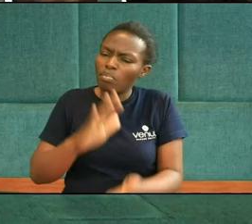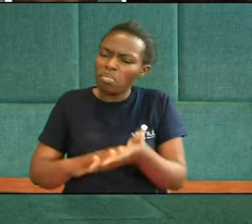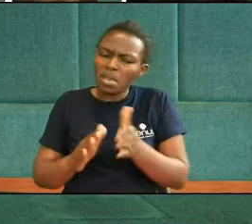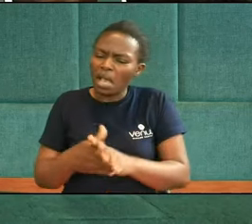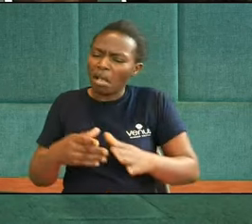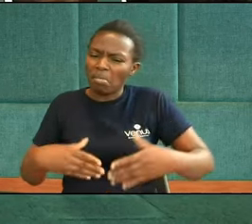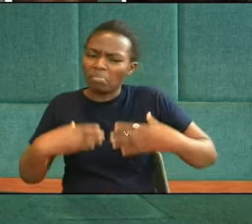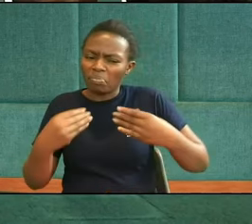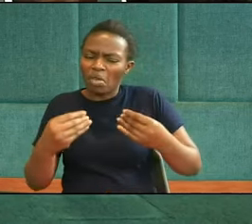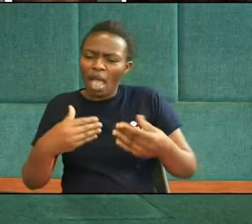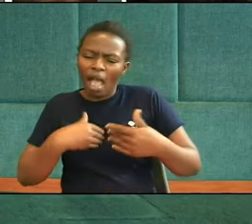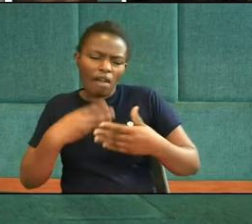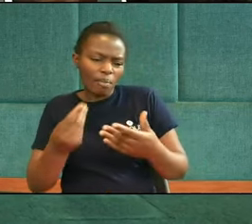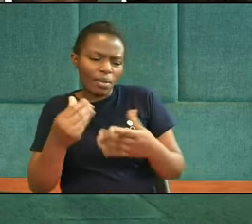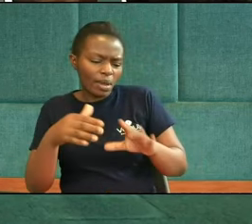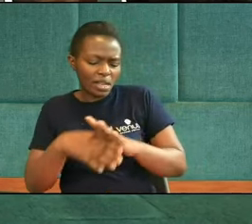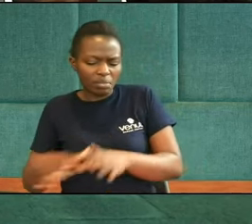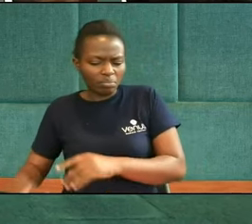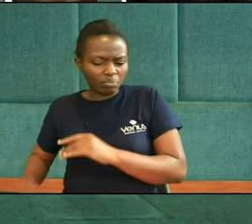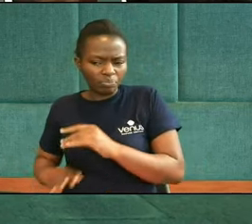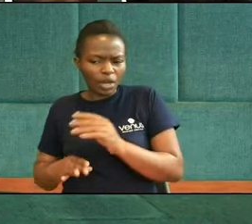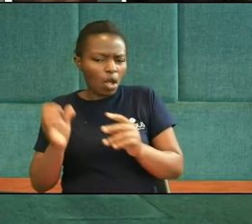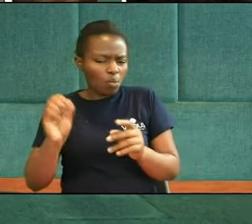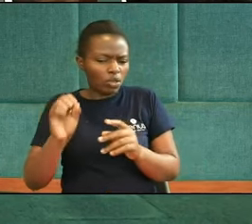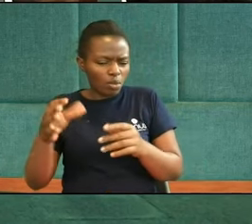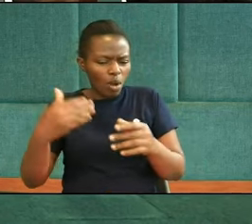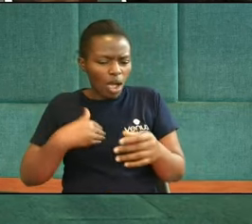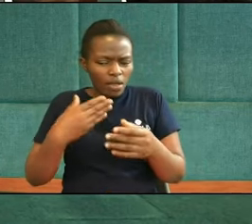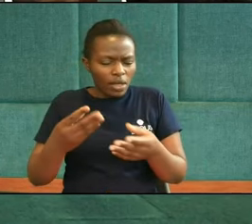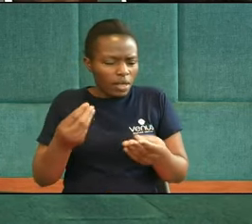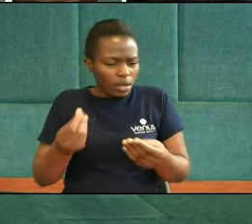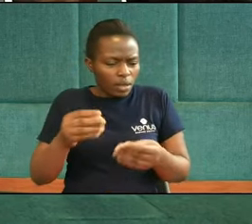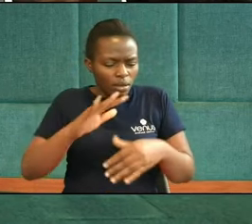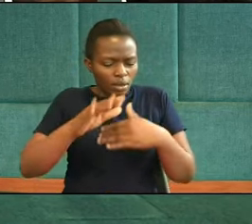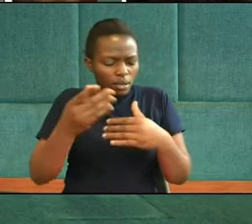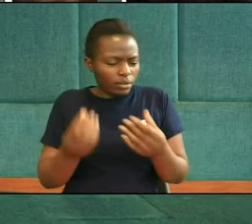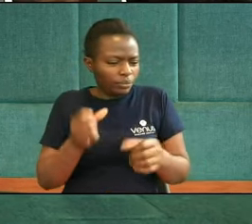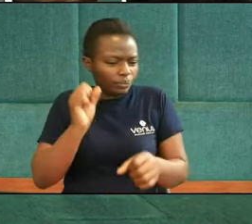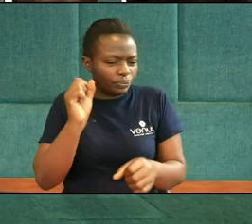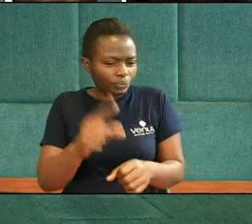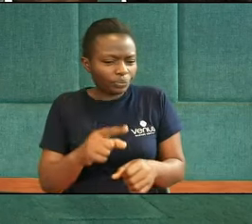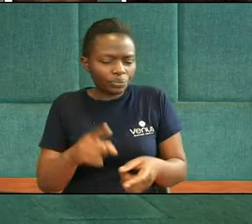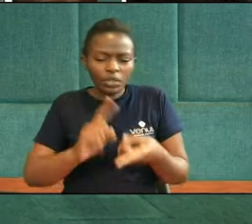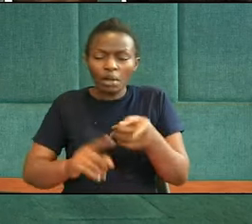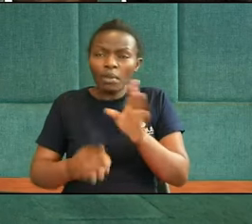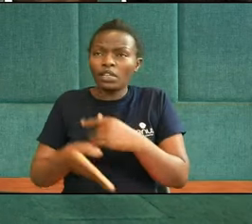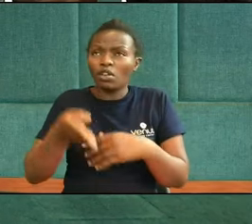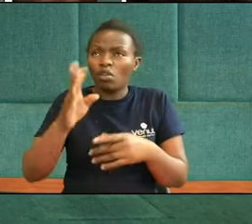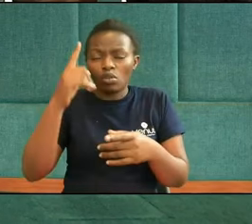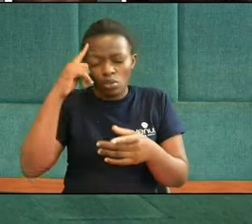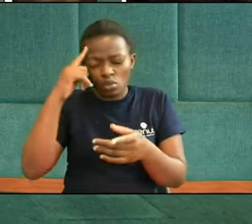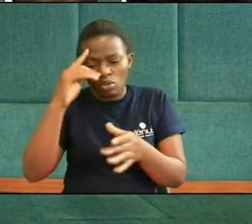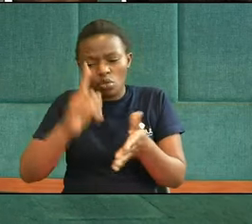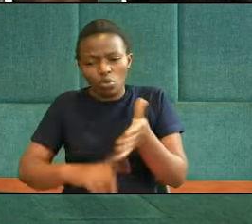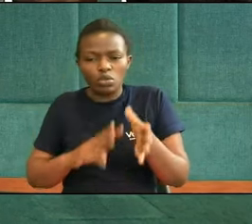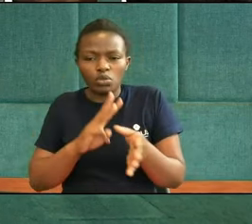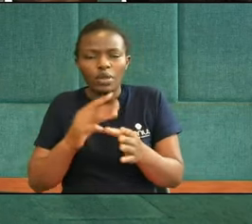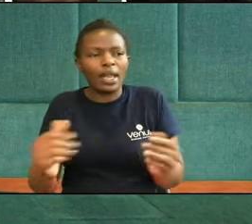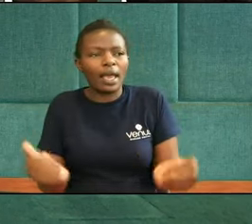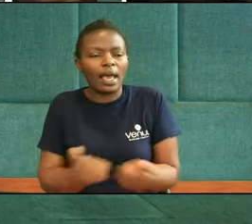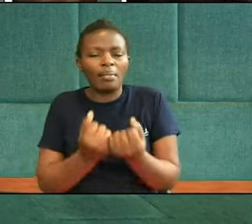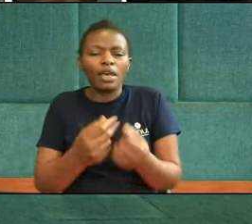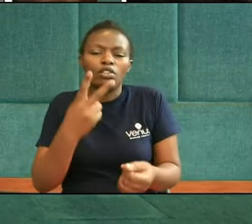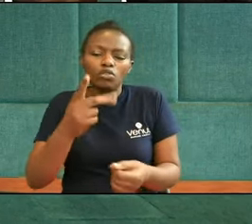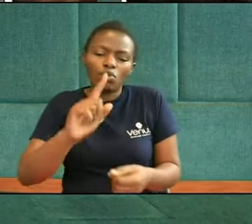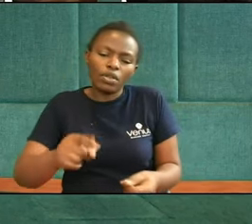Will I still have money In my pocket You know Next month Will I be able to pay the rent God knows what's going to happen 2,300 years